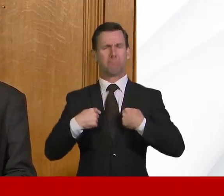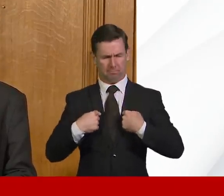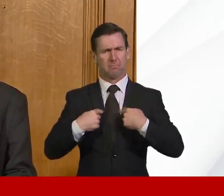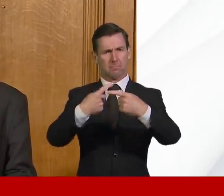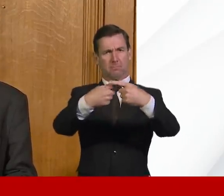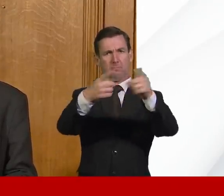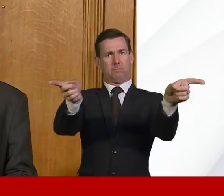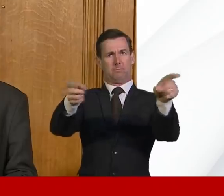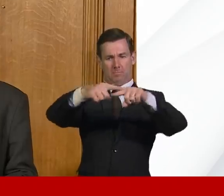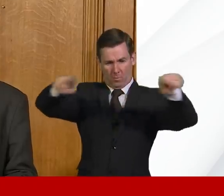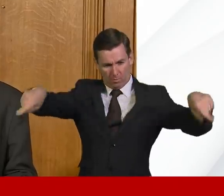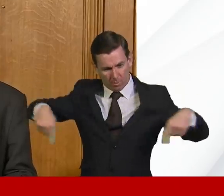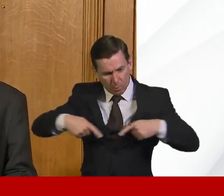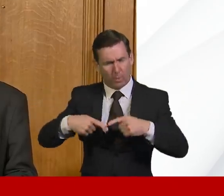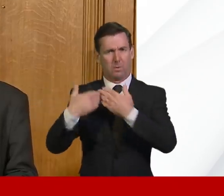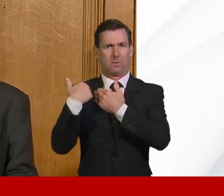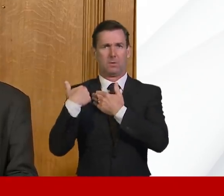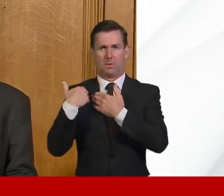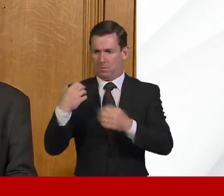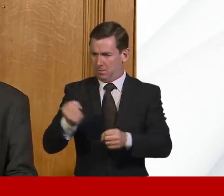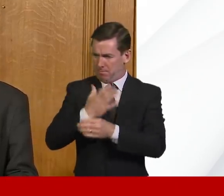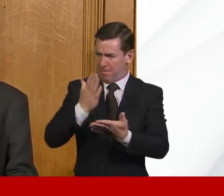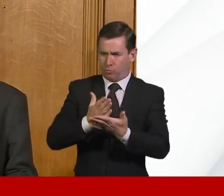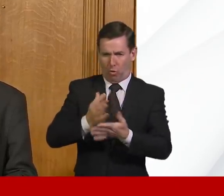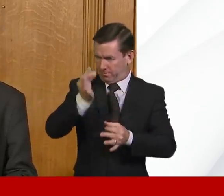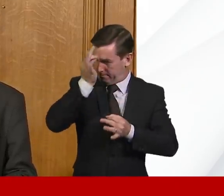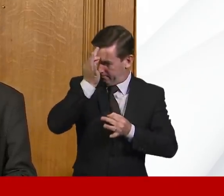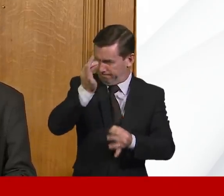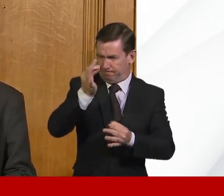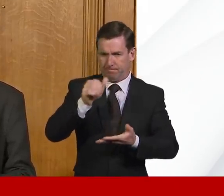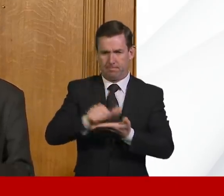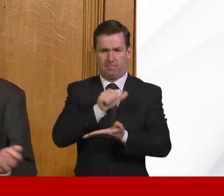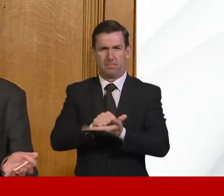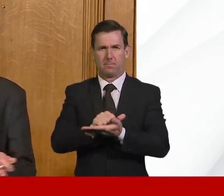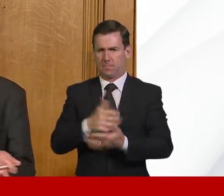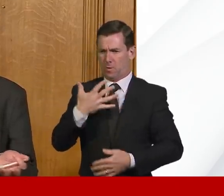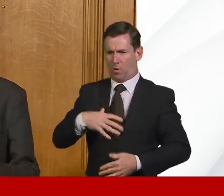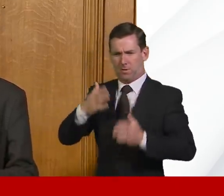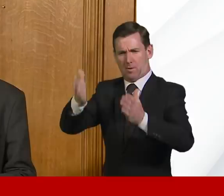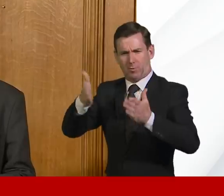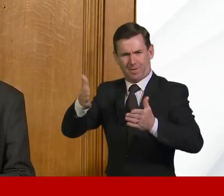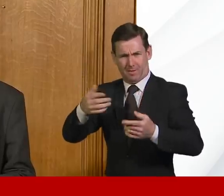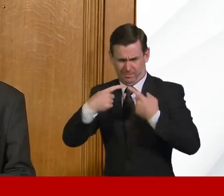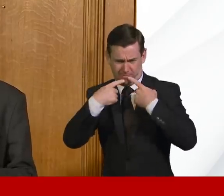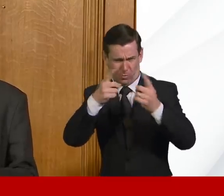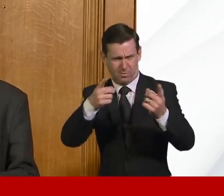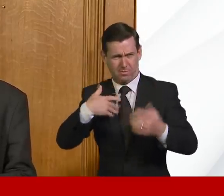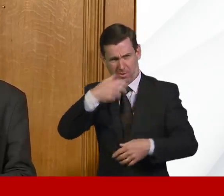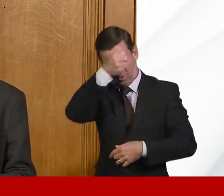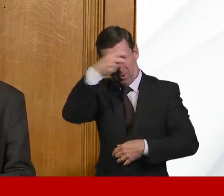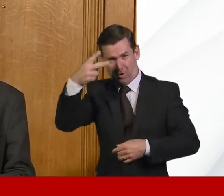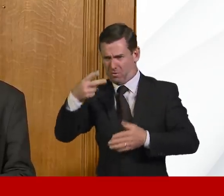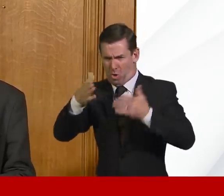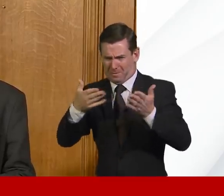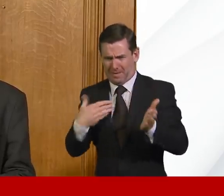If we are to ensure that we keep within NHS capacity, and of course, as I've said earlier, we are extending